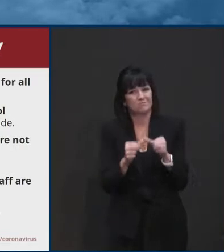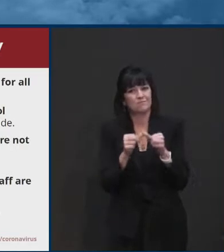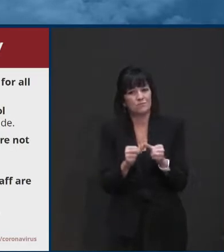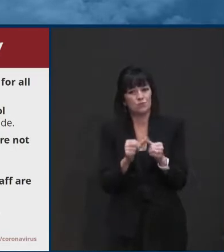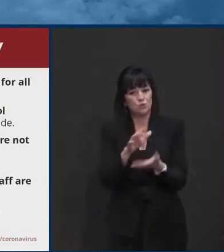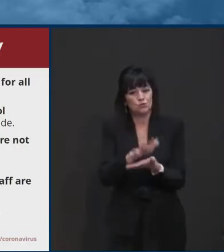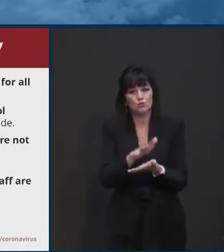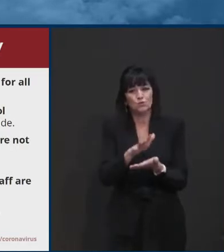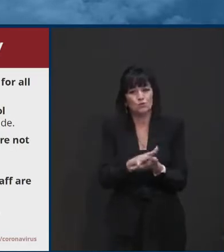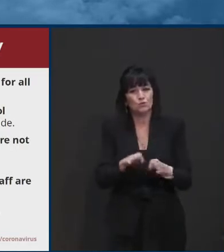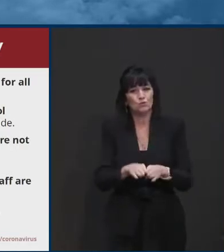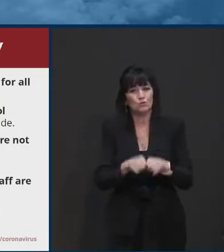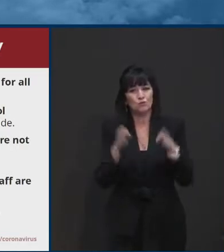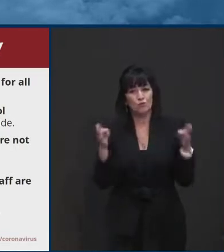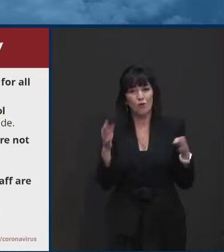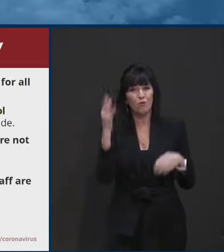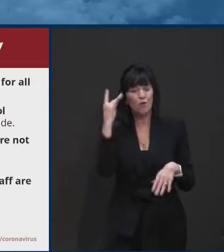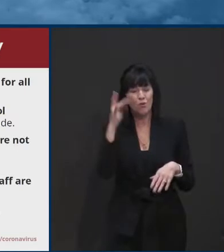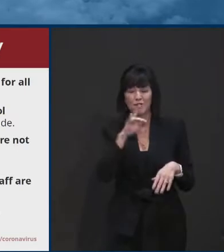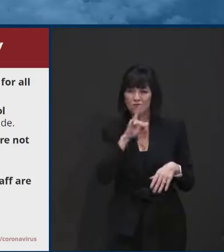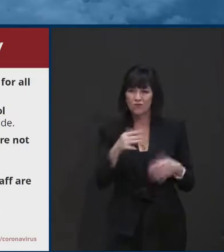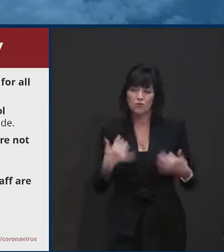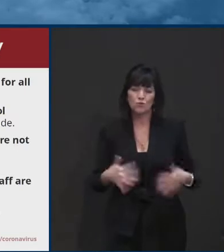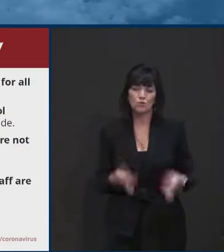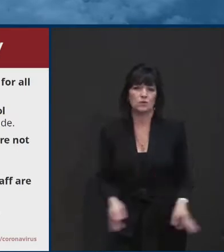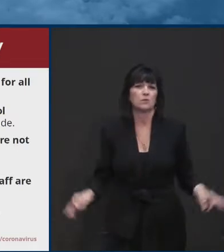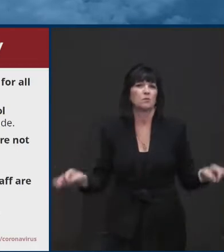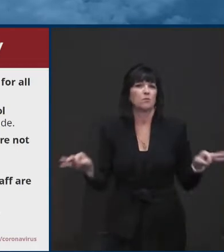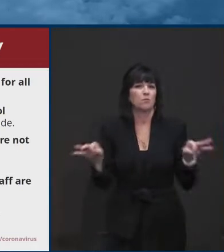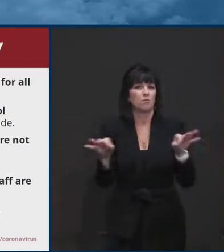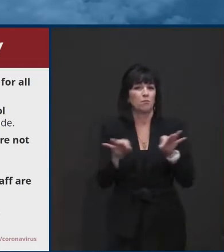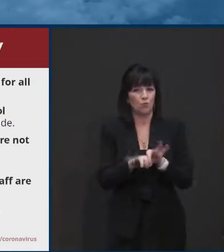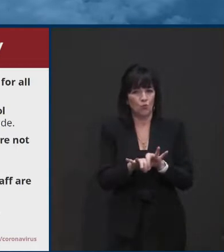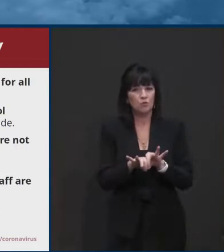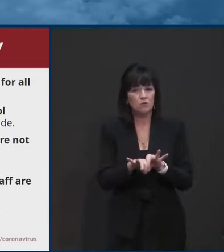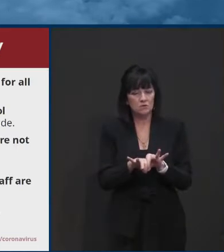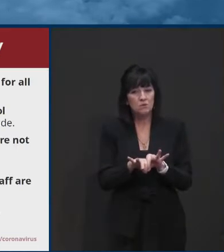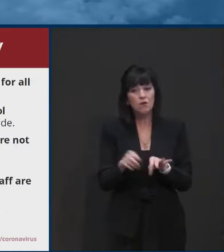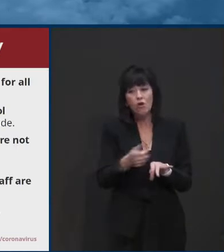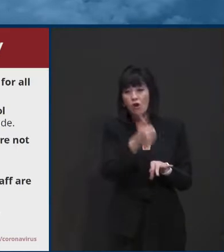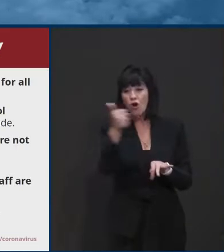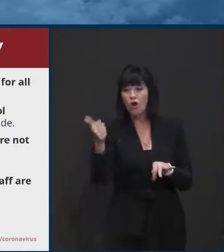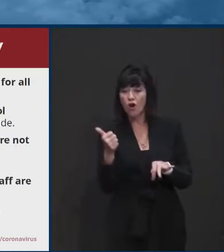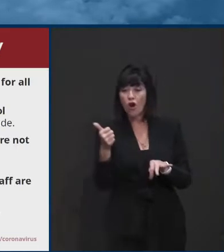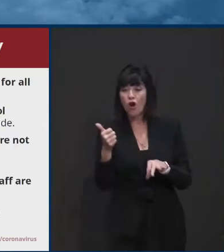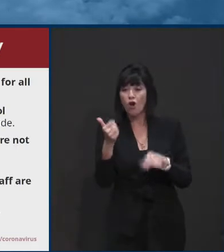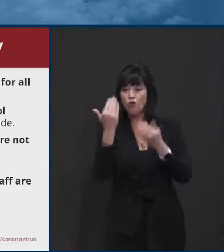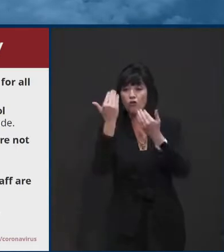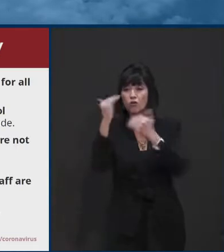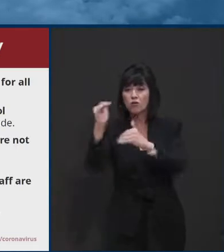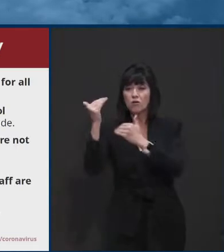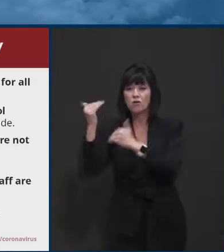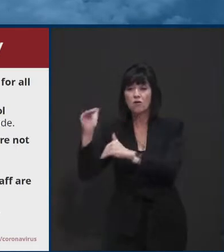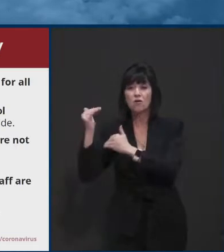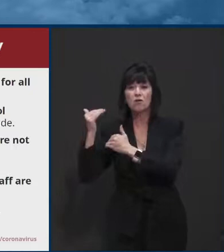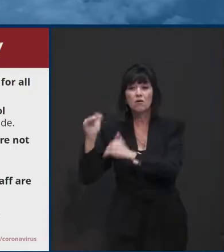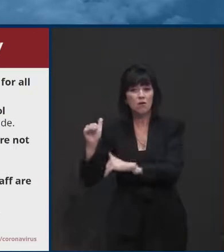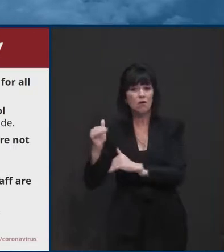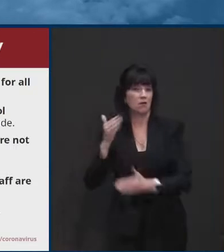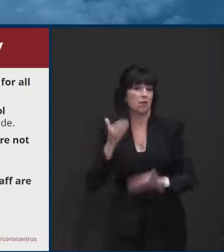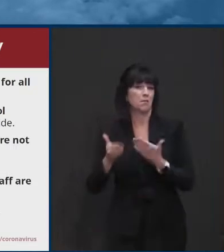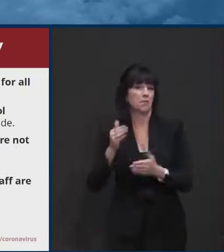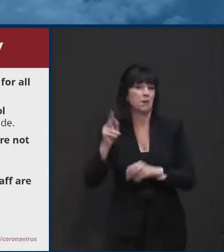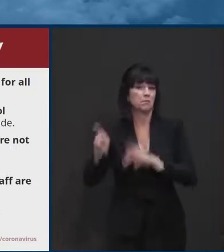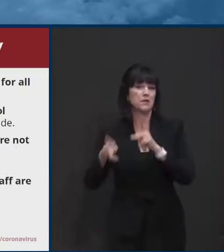open because they are so important. And hopefully these other restrictions that we're putting in place will, will help us to be